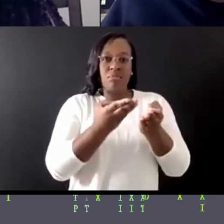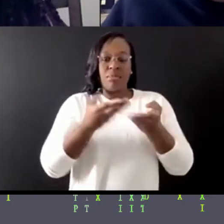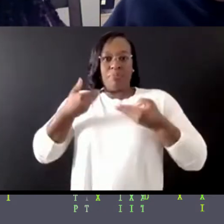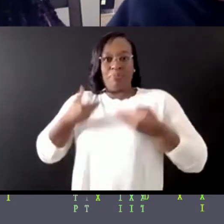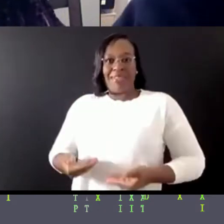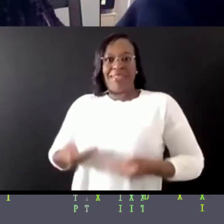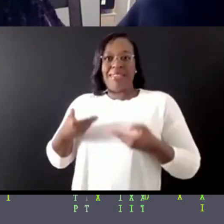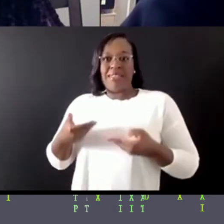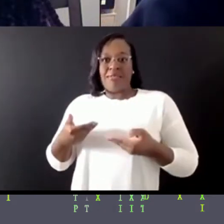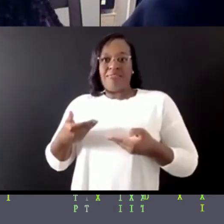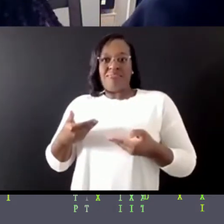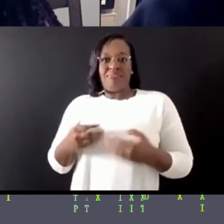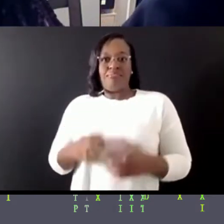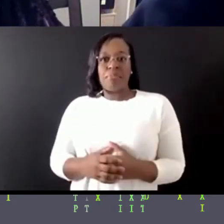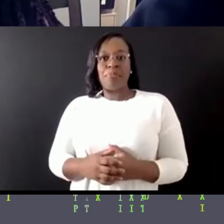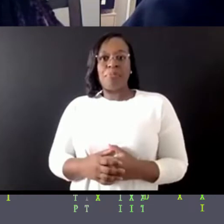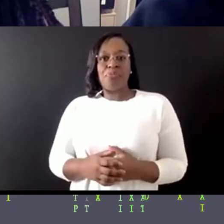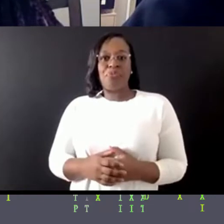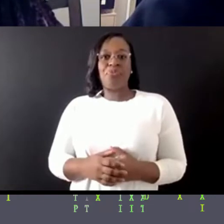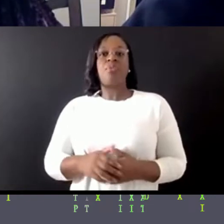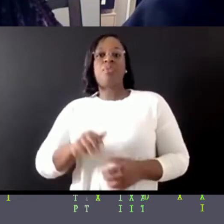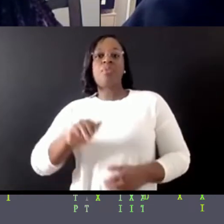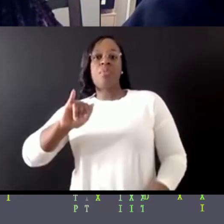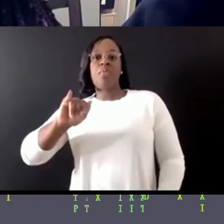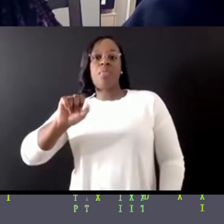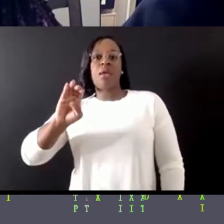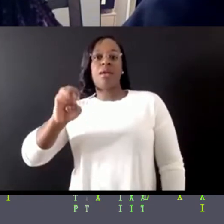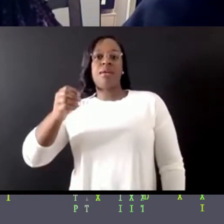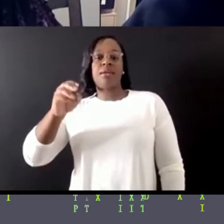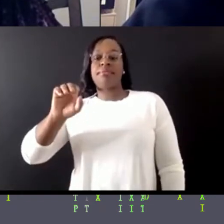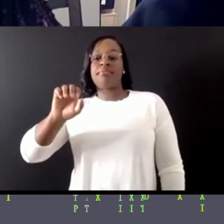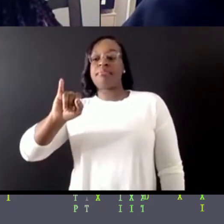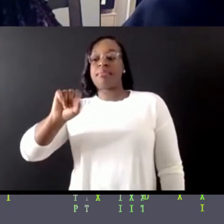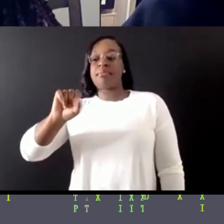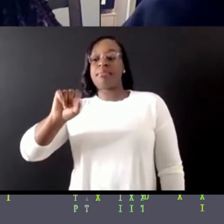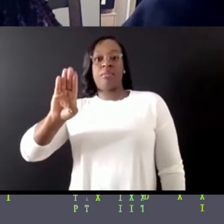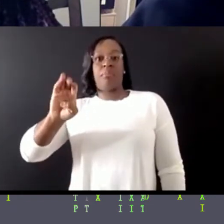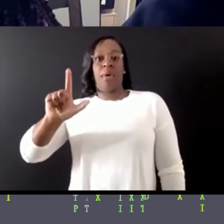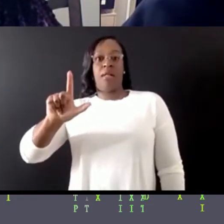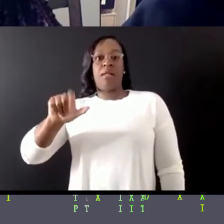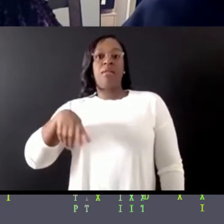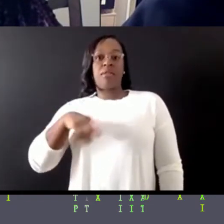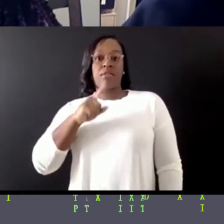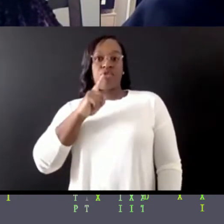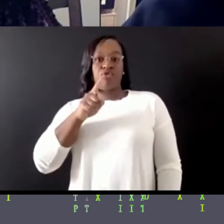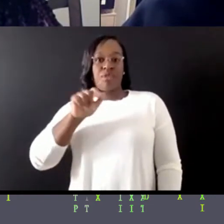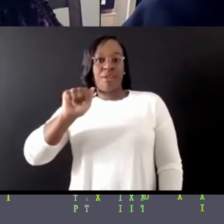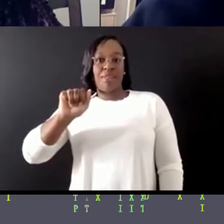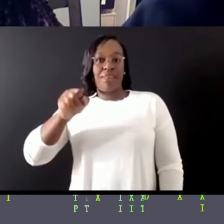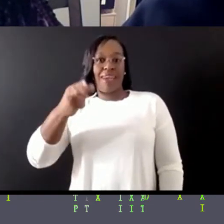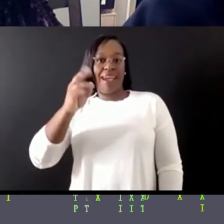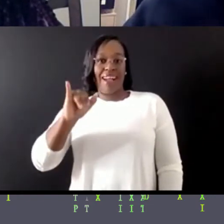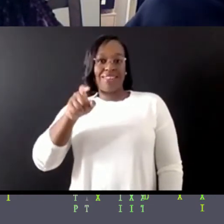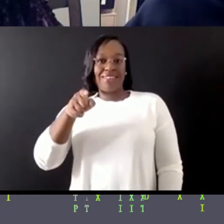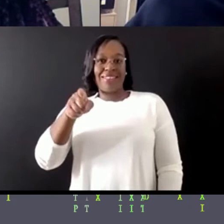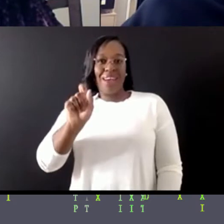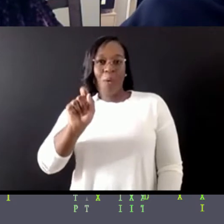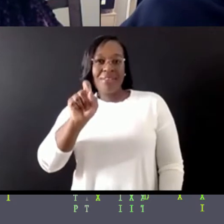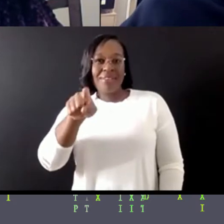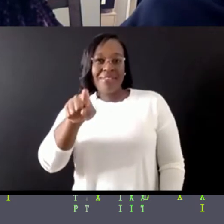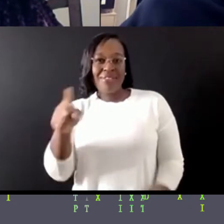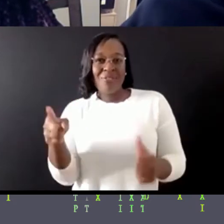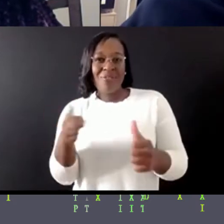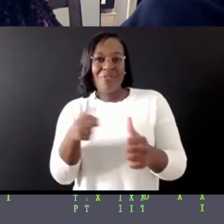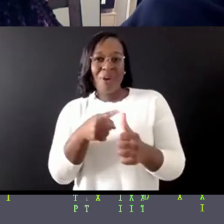So this next question, and I think, Ashley, because you, you mentioned, um, mentors, I'll, I'll toss this one to you